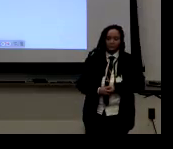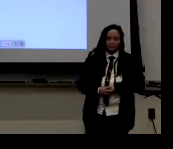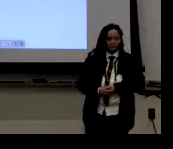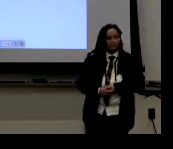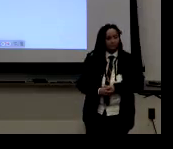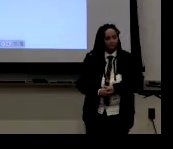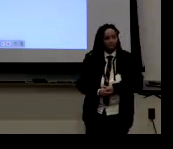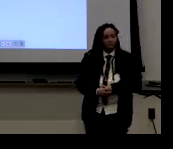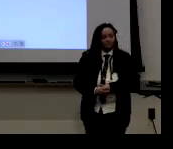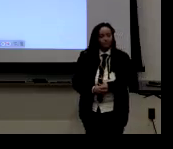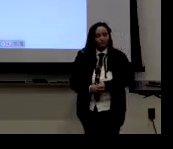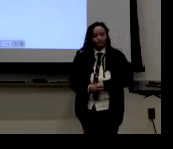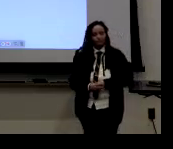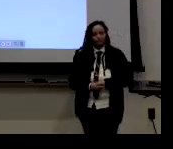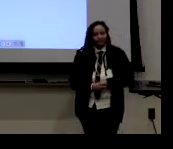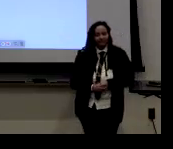research.